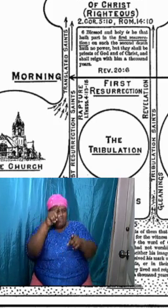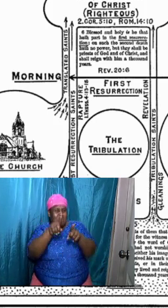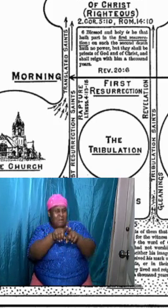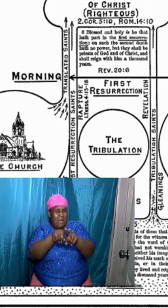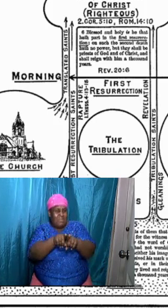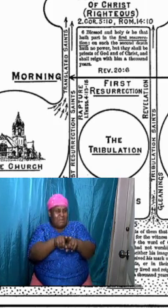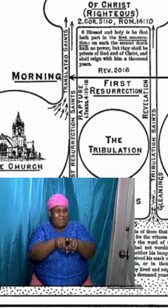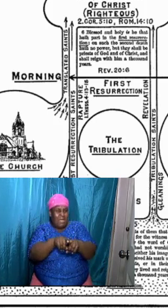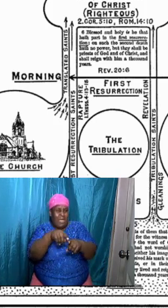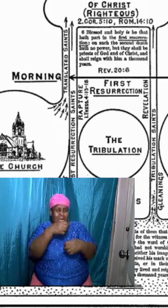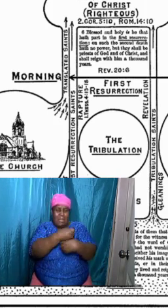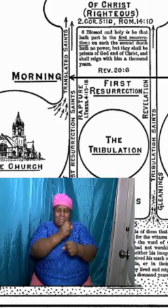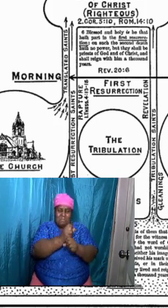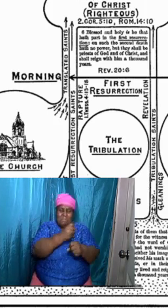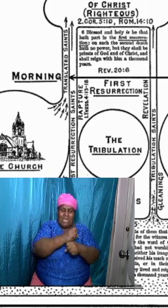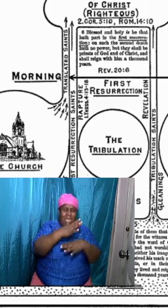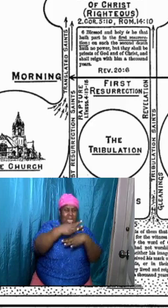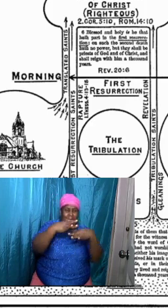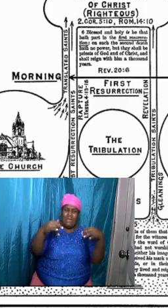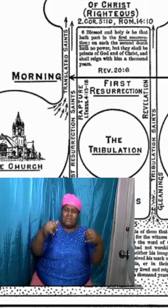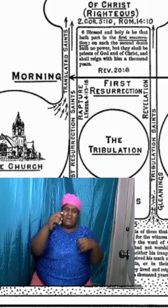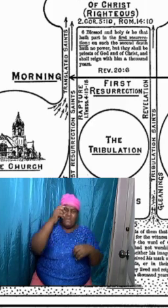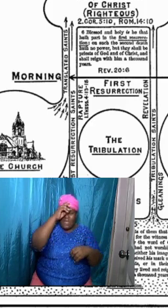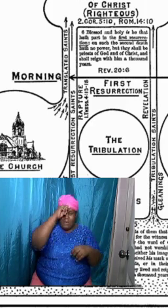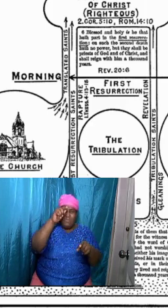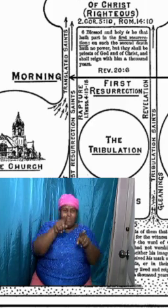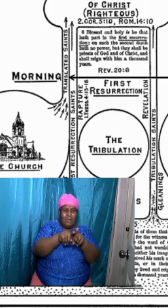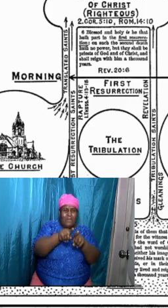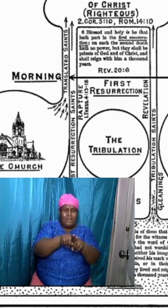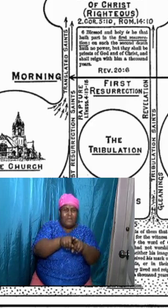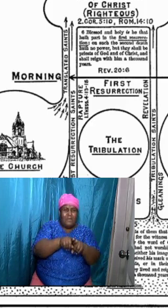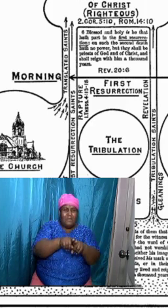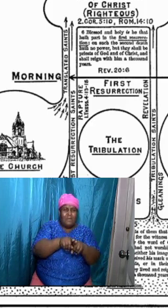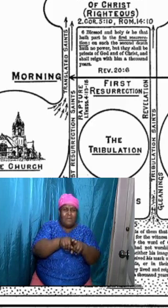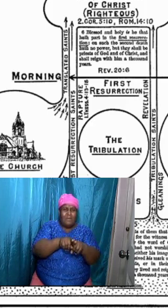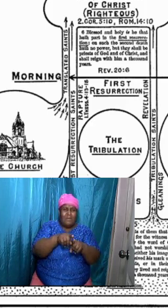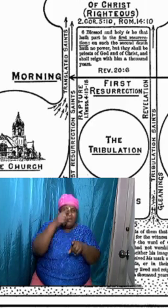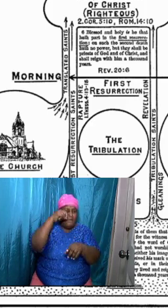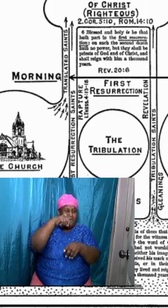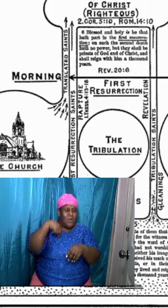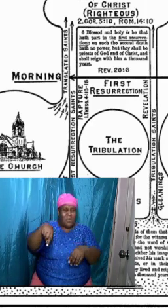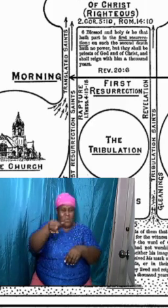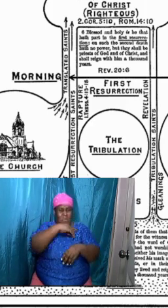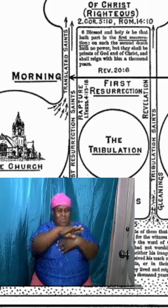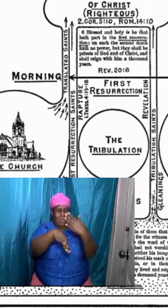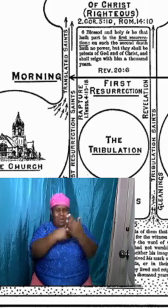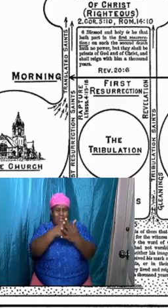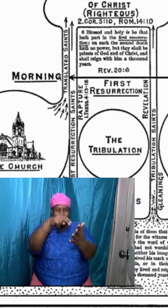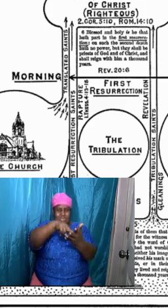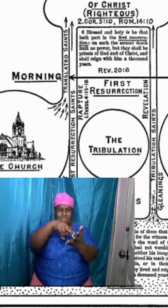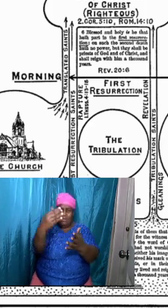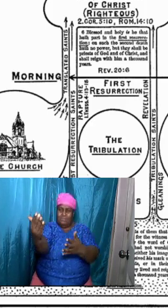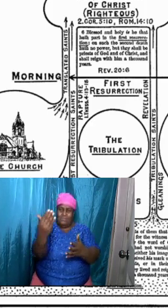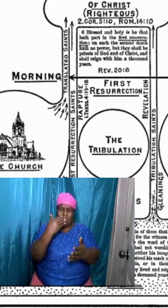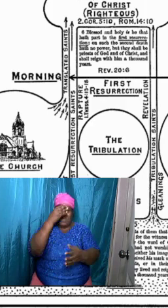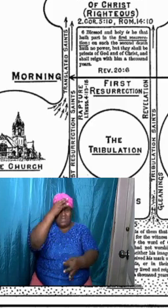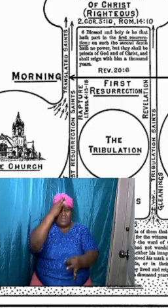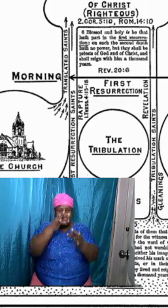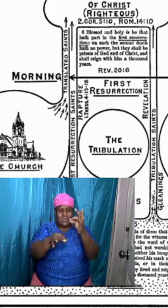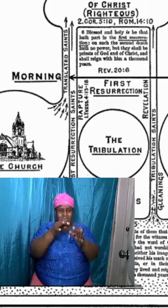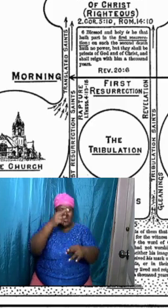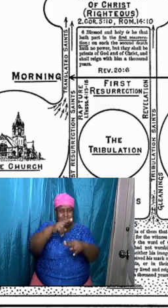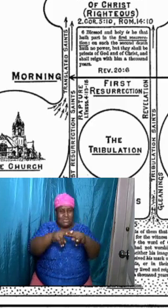at naught thy brother? For we shall all stand before the judgment seat of Christ. For it is written,